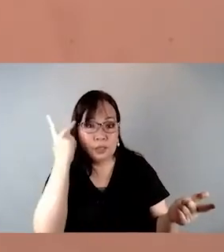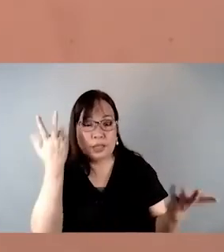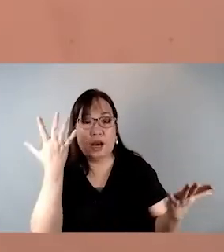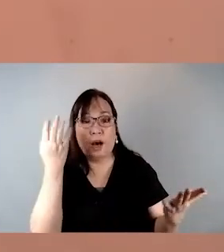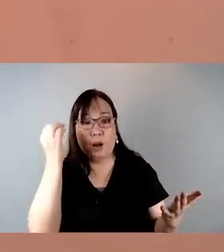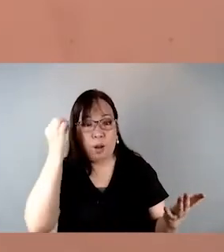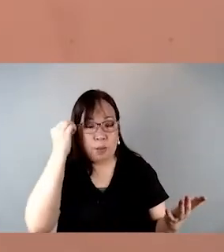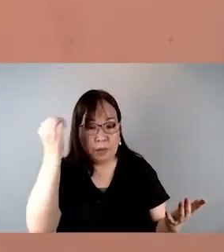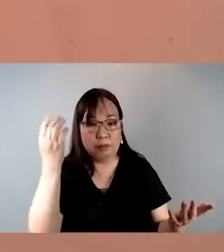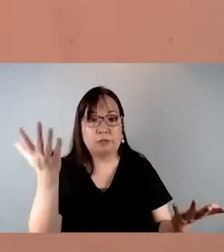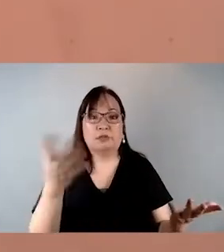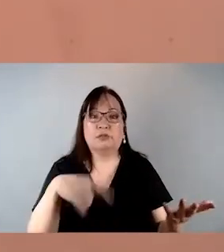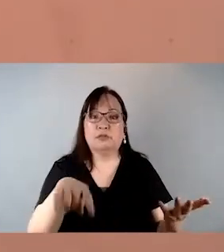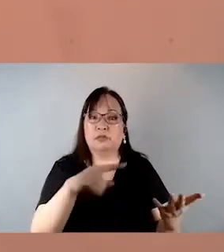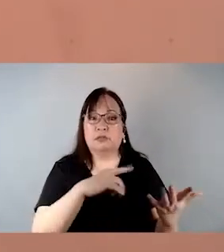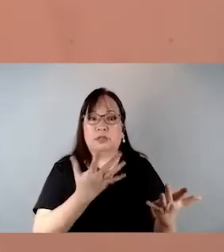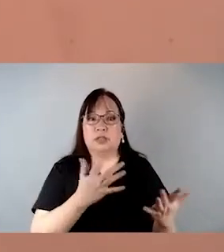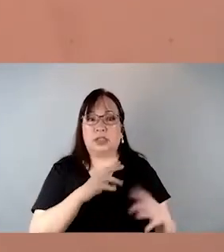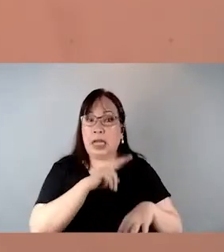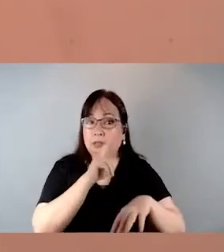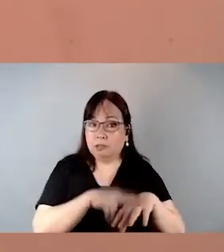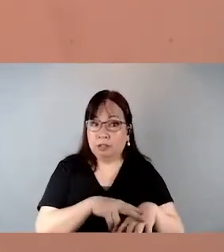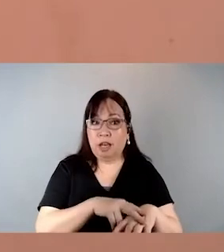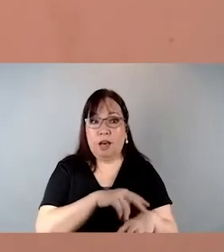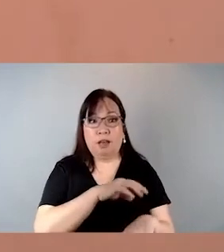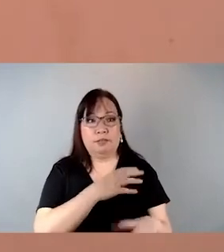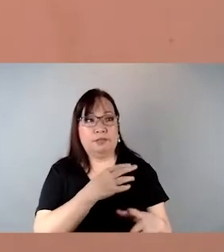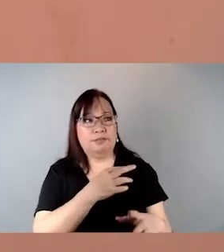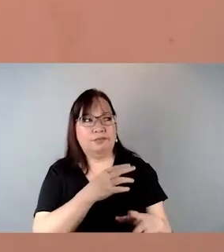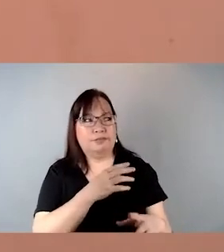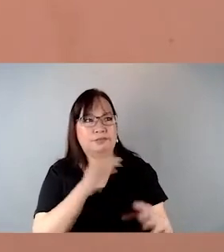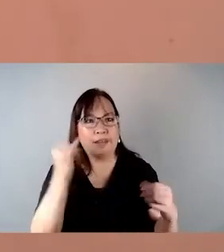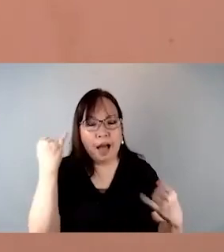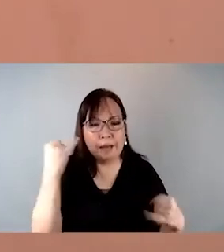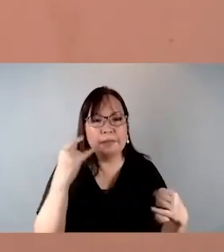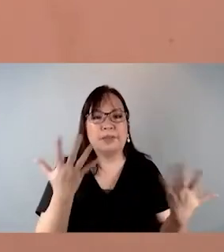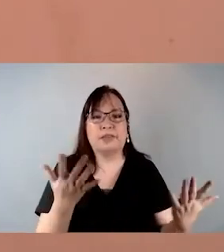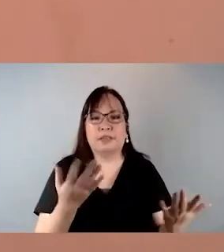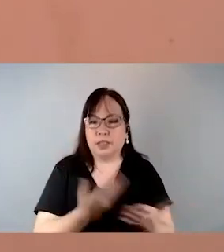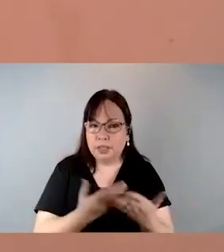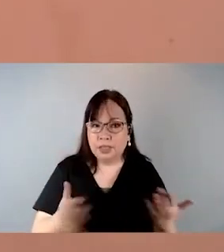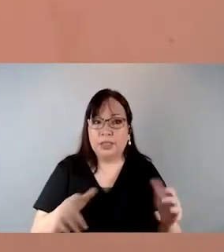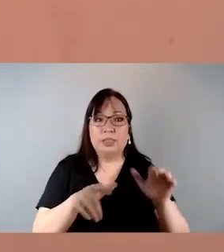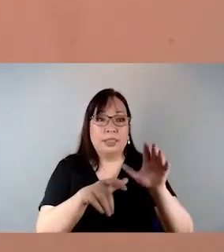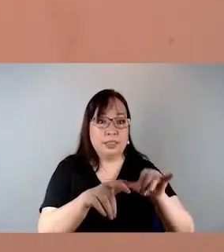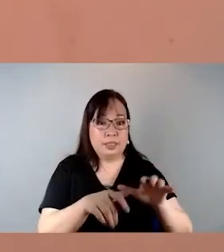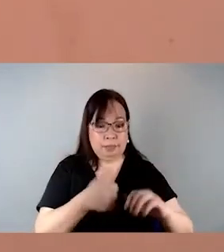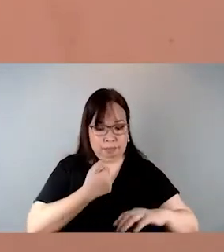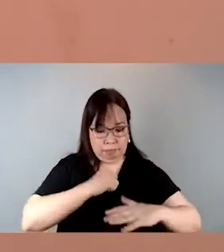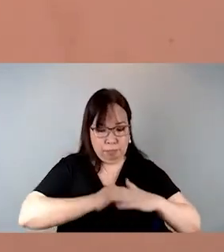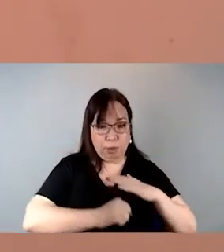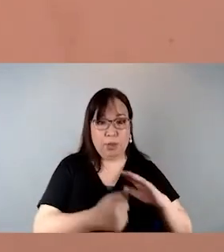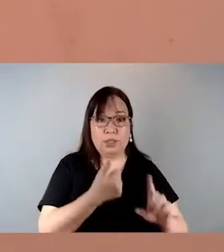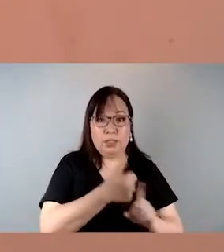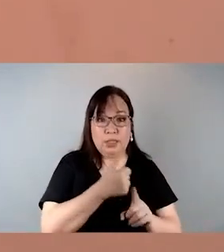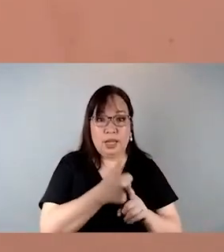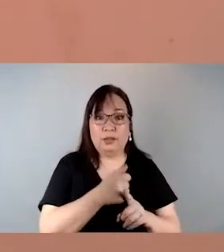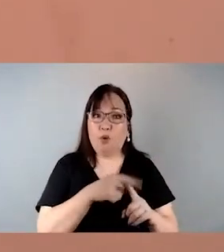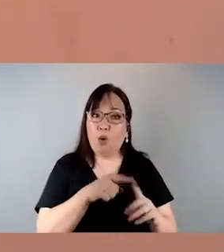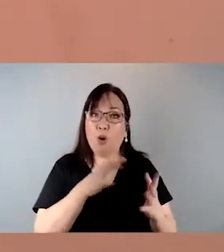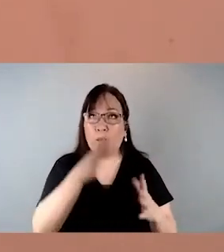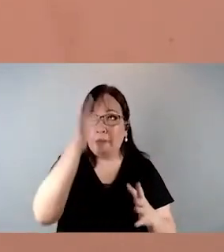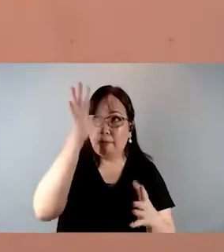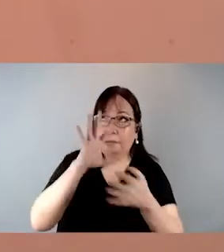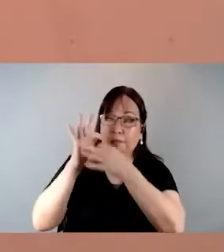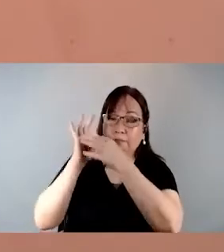opinion, national, ethnic or social origin, property, disability, birth of oneself, or of